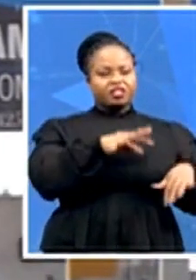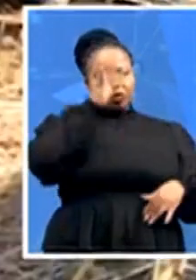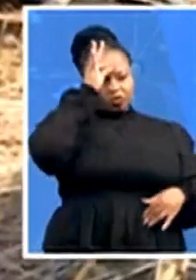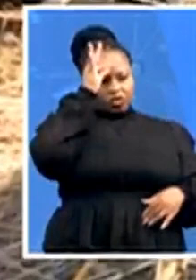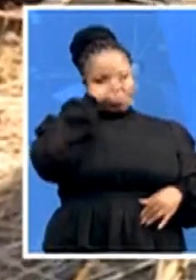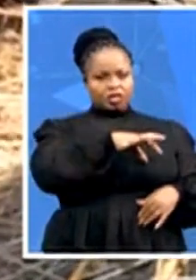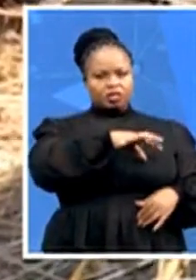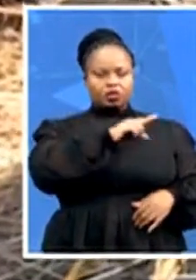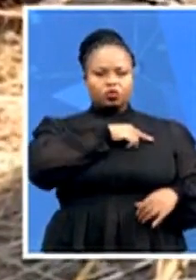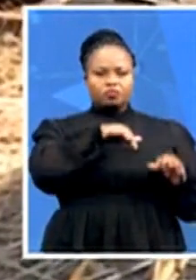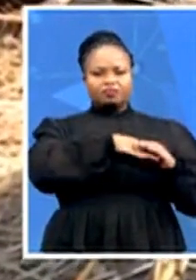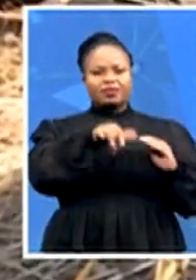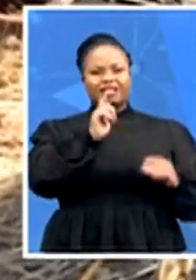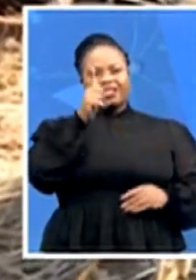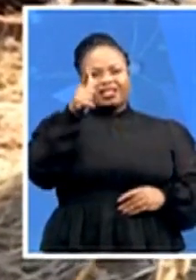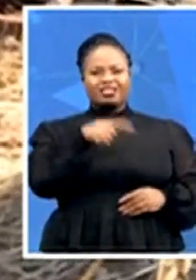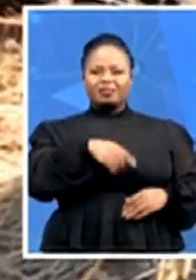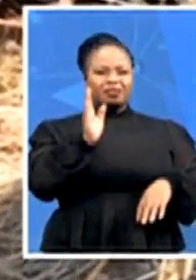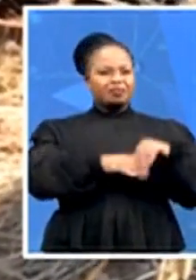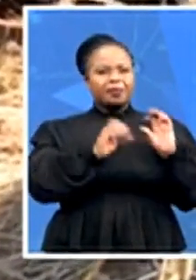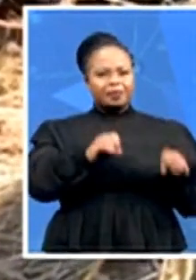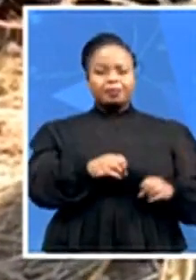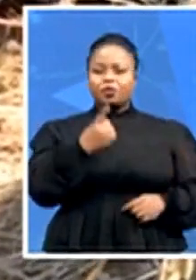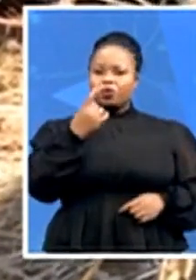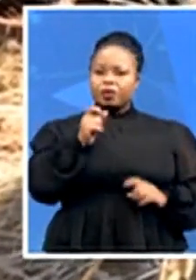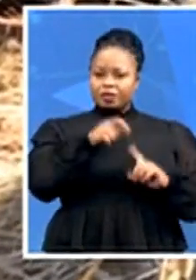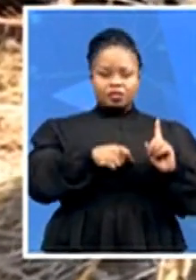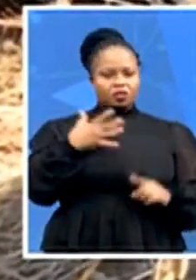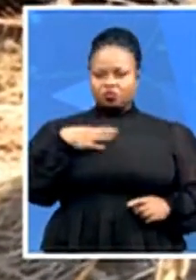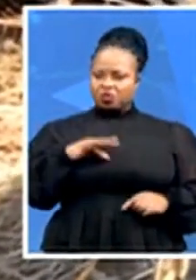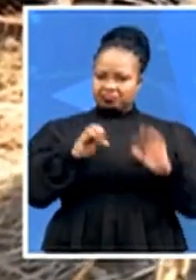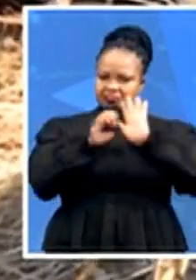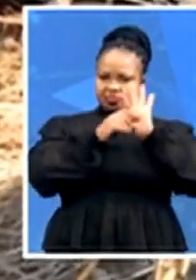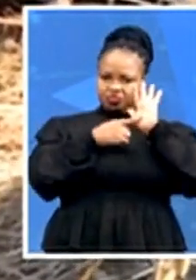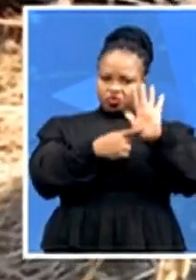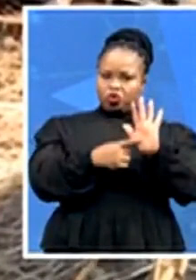being charged. One of them, who did not want his identity revealed, explained what happened.